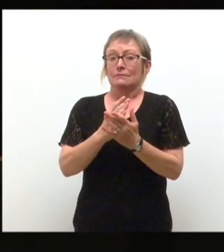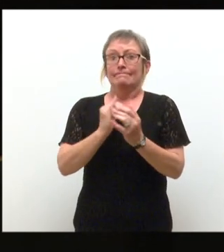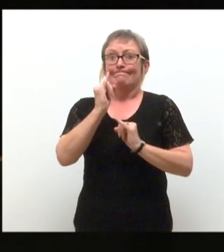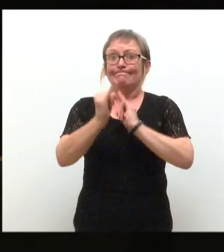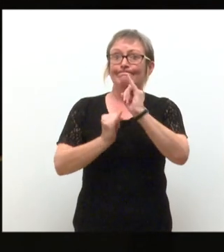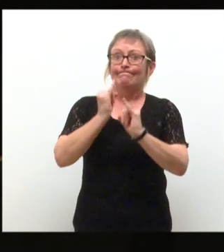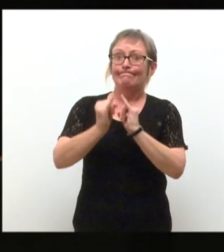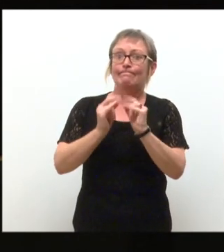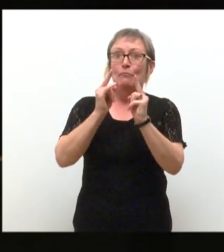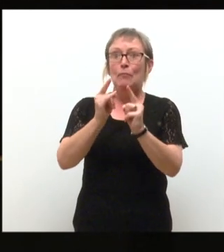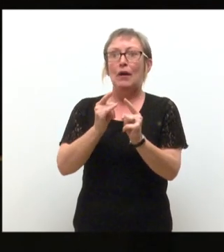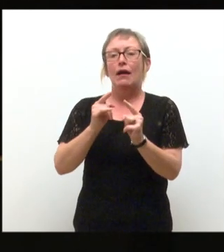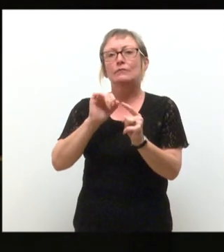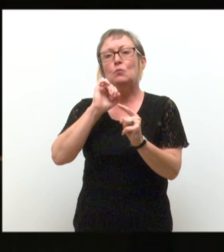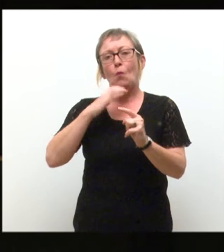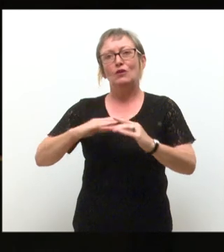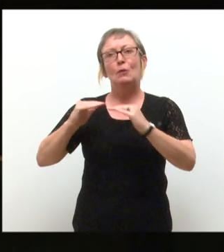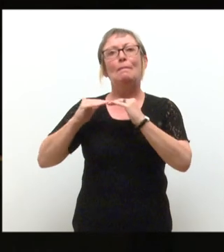benchmark which I aspire to hear.